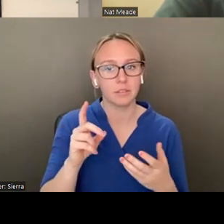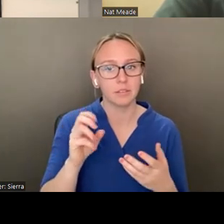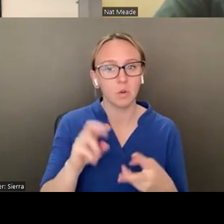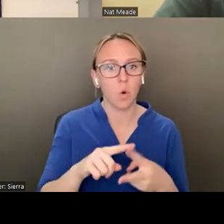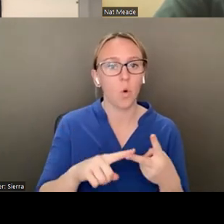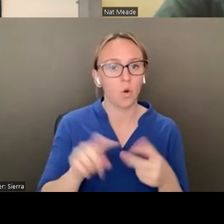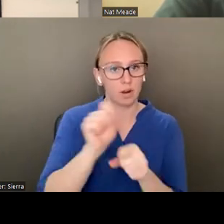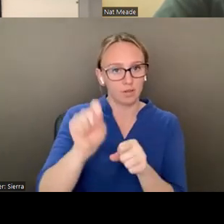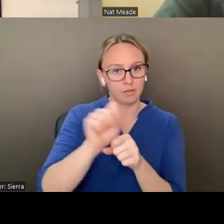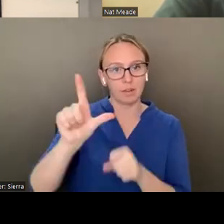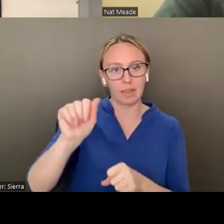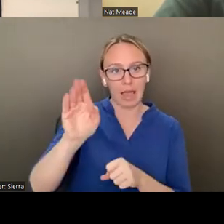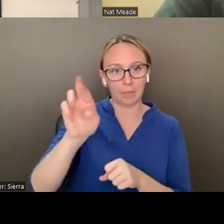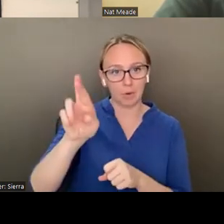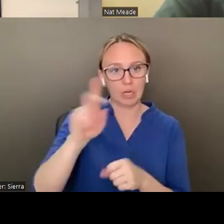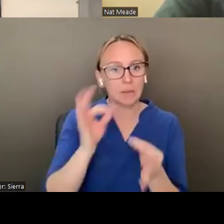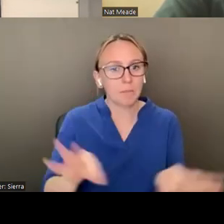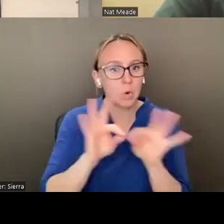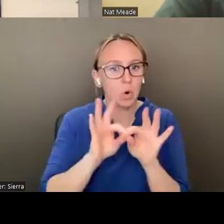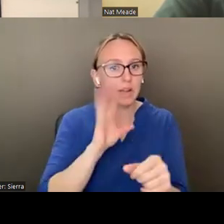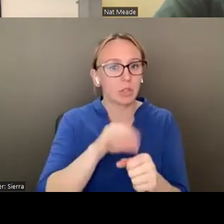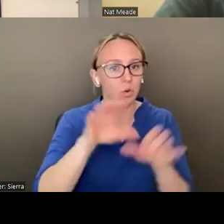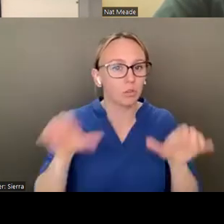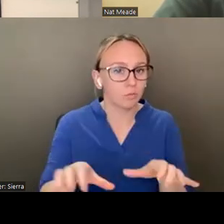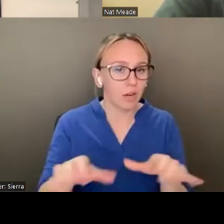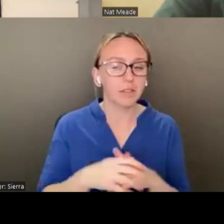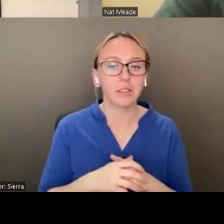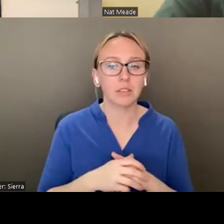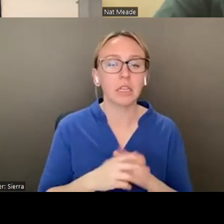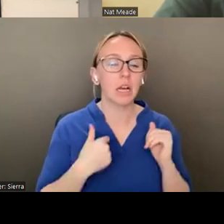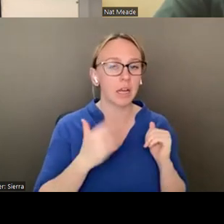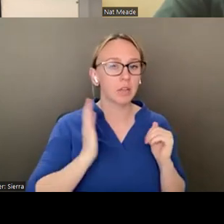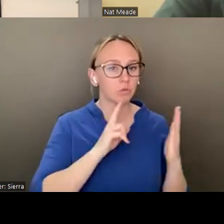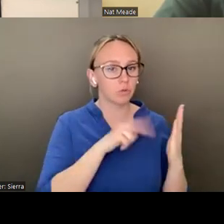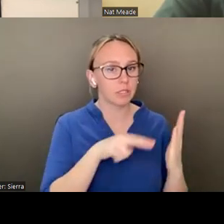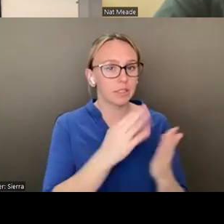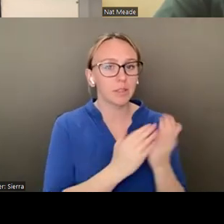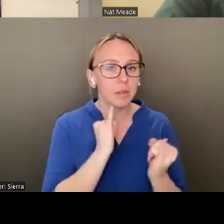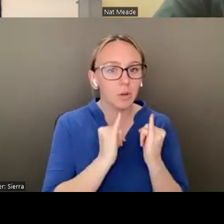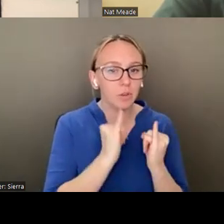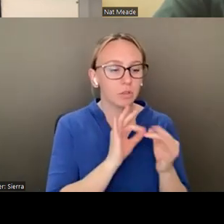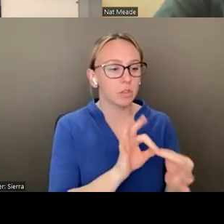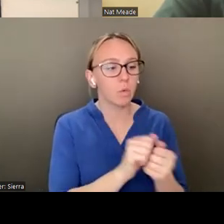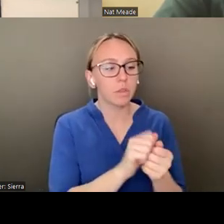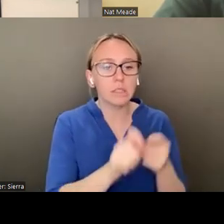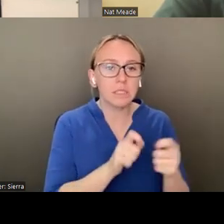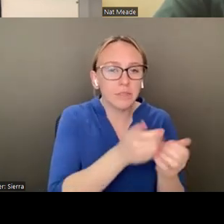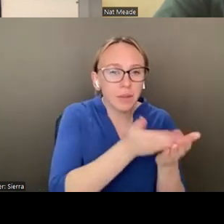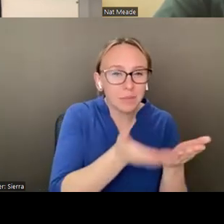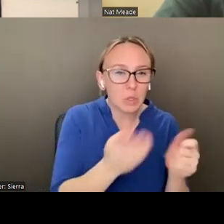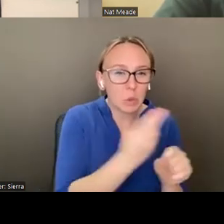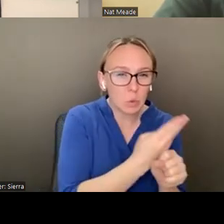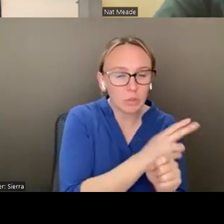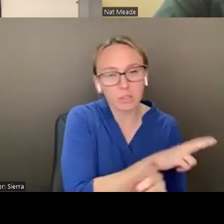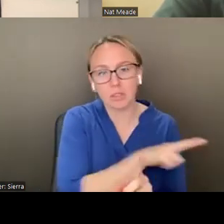important in your practices. I was reading, uh, some interviews about either specific material usages or, and